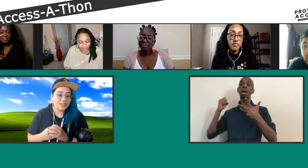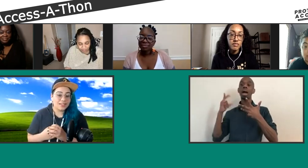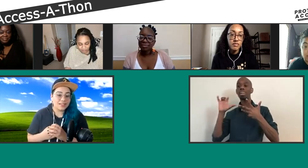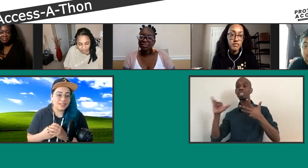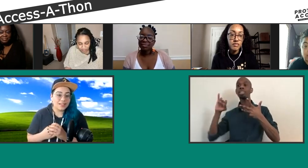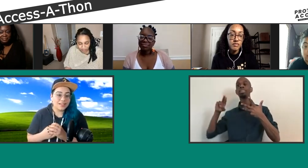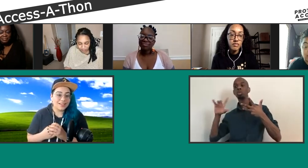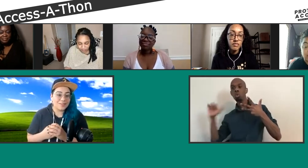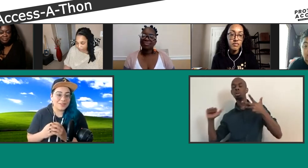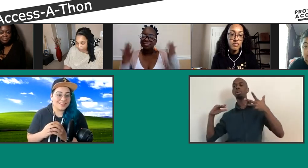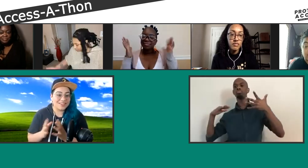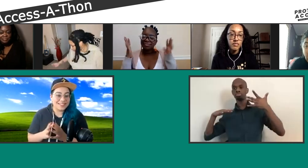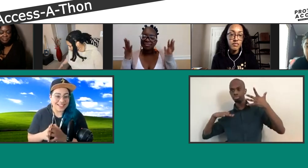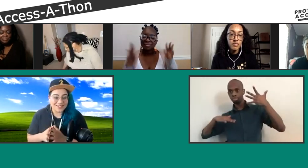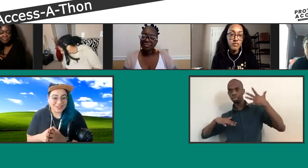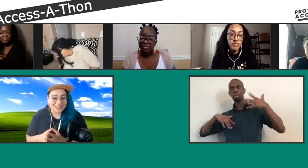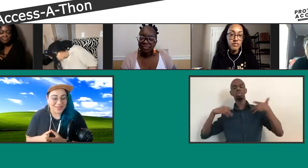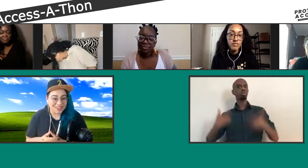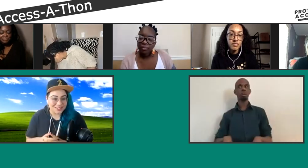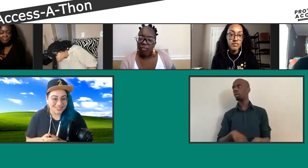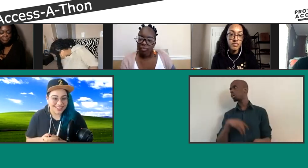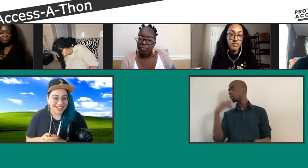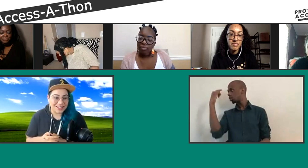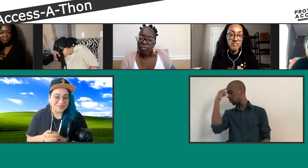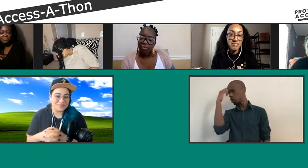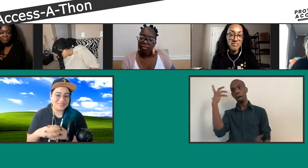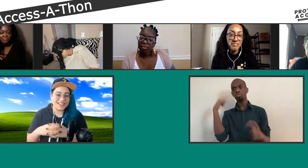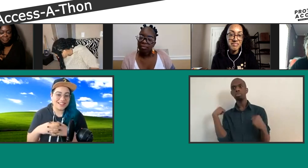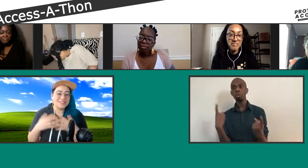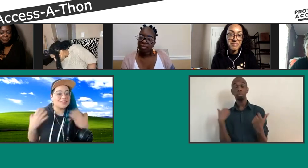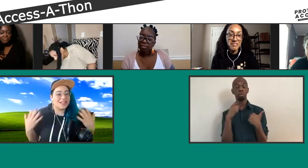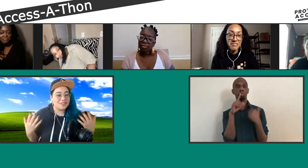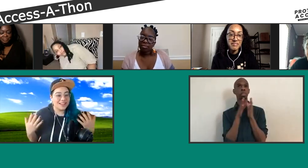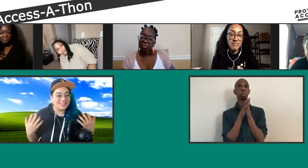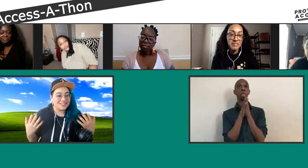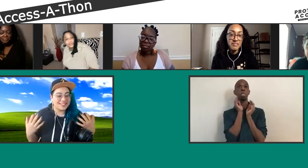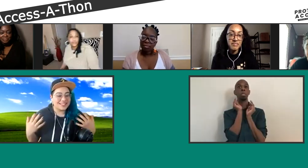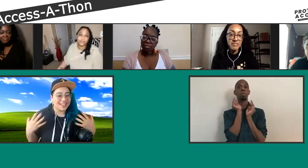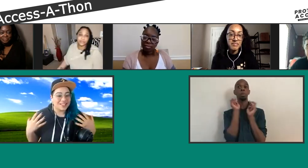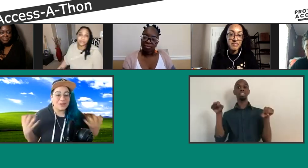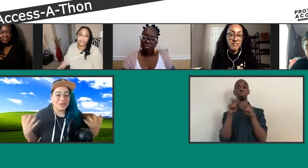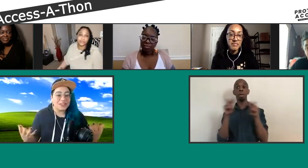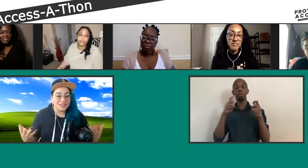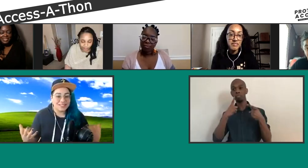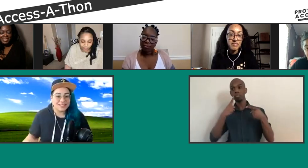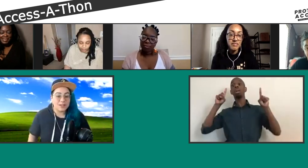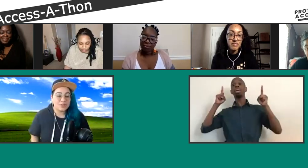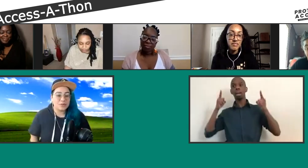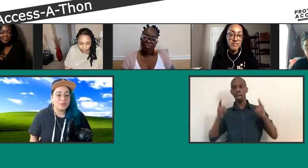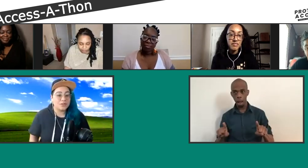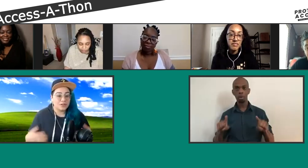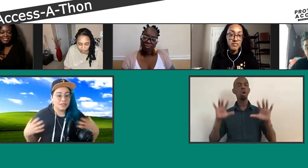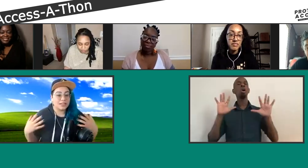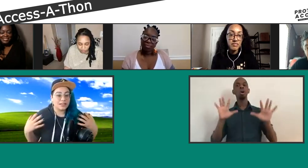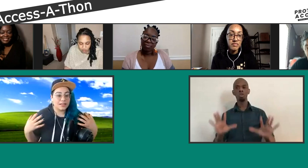I have been so excited for this panel. Um, and I'm so glad that we got to do this and that you all are here. We got to sit down with